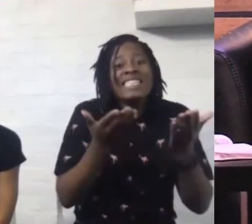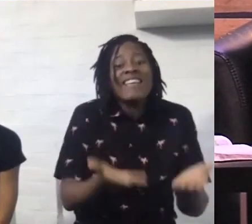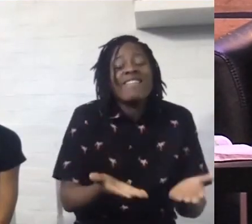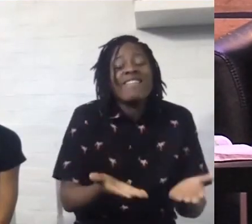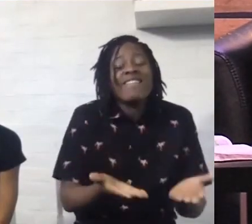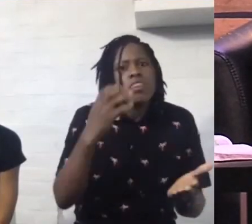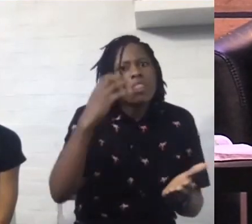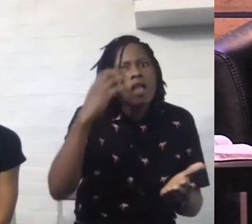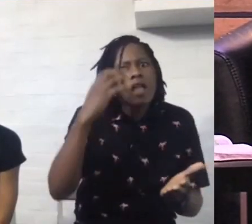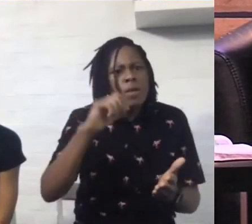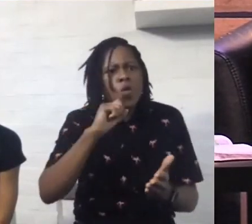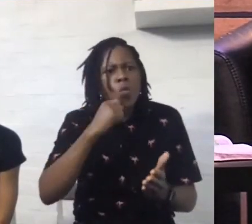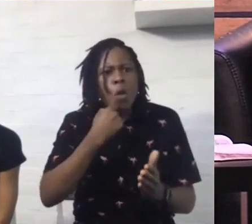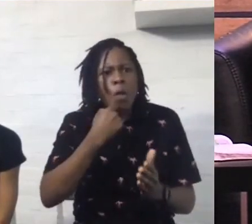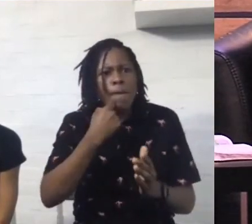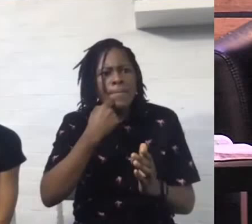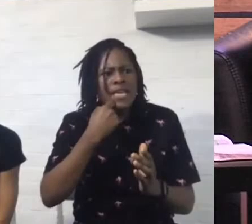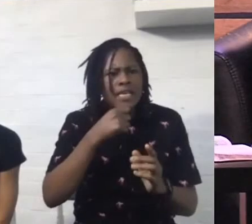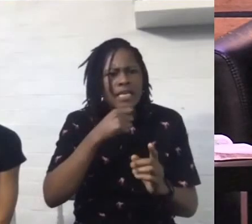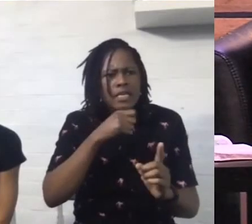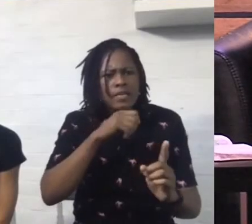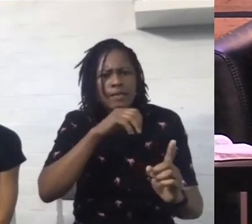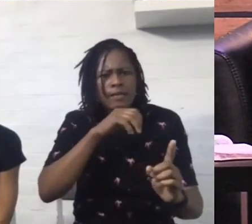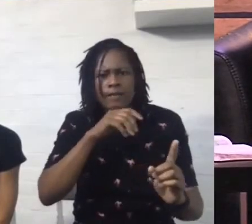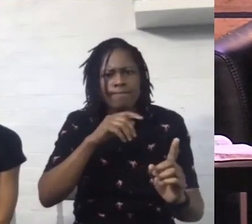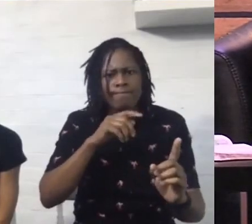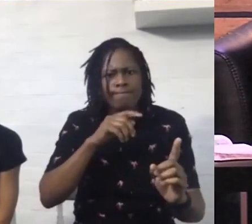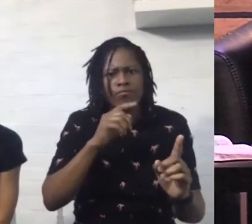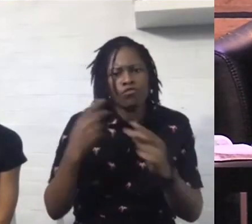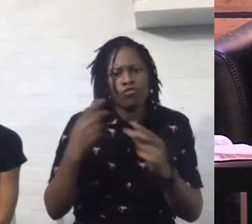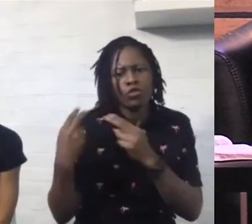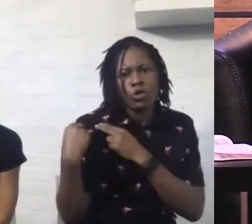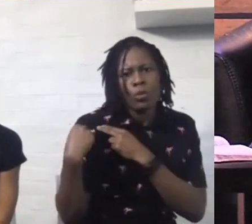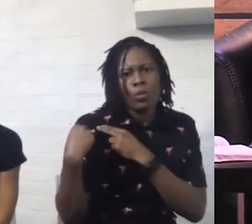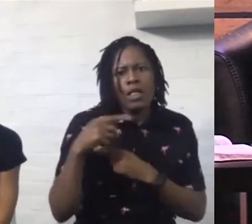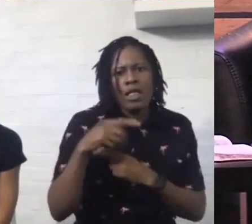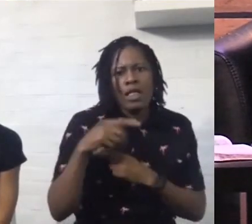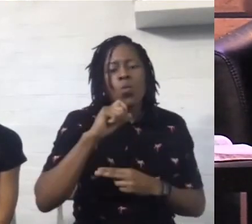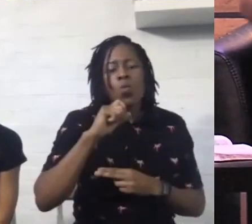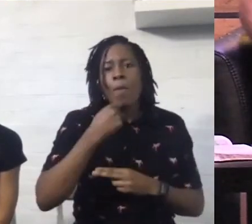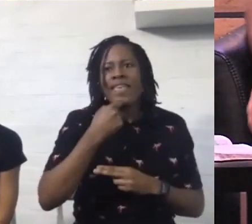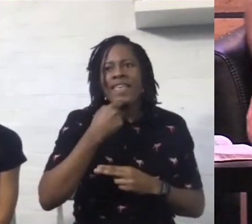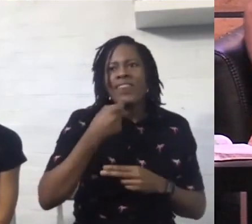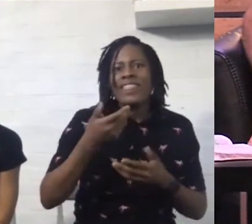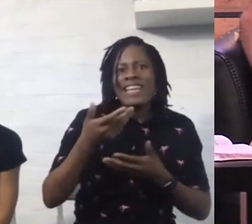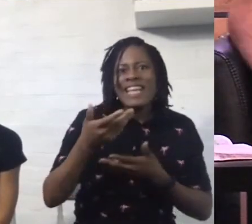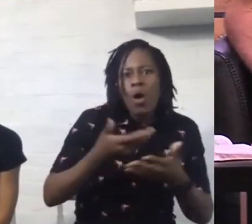called wonderful counselor mighty God everlasting father prince of shalom.